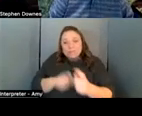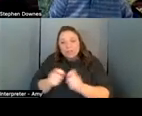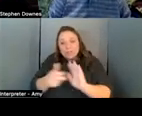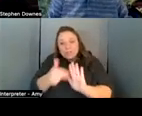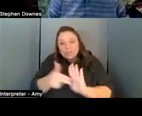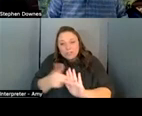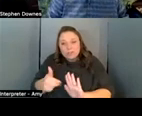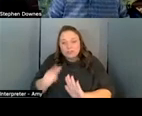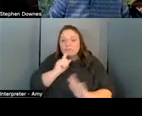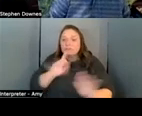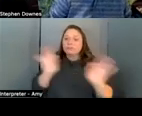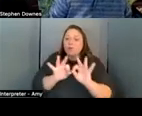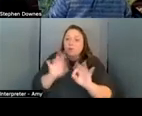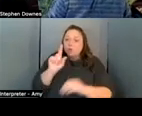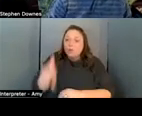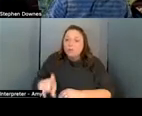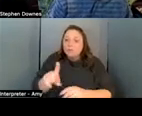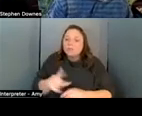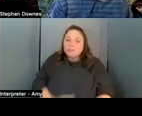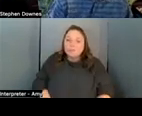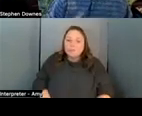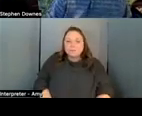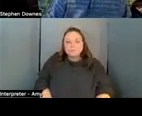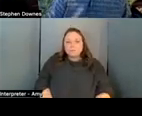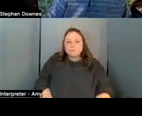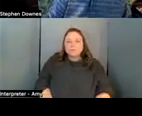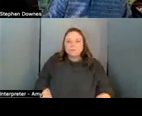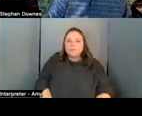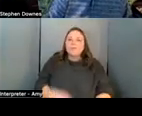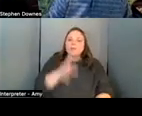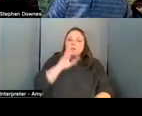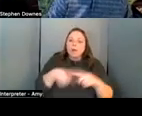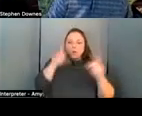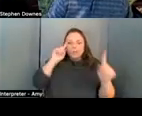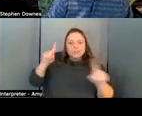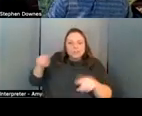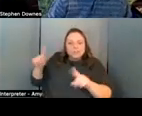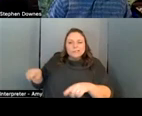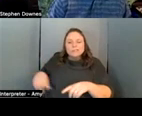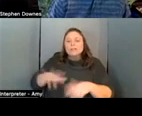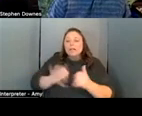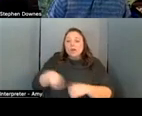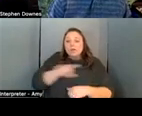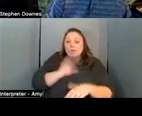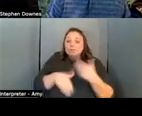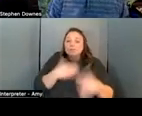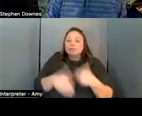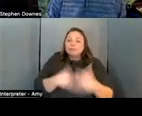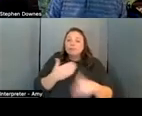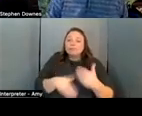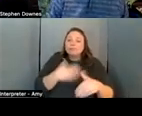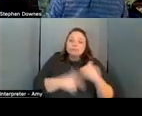we need to answer speaking of consensus how do we go about building and